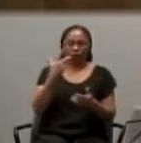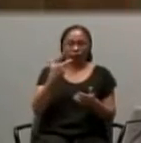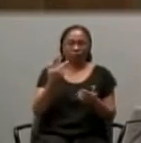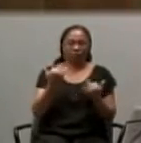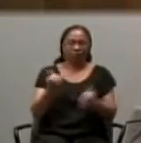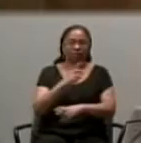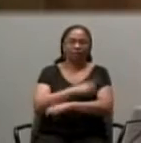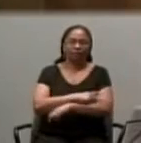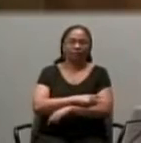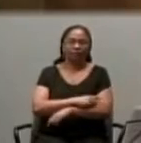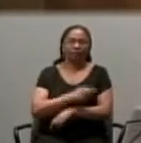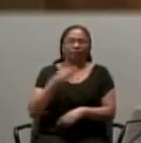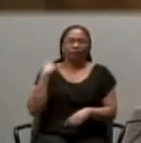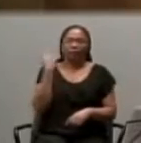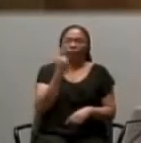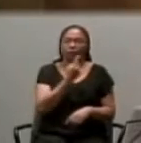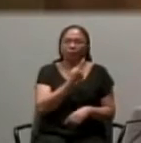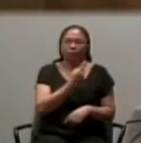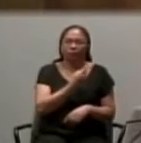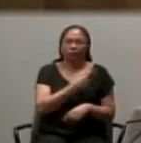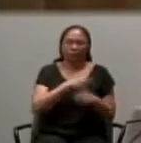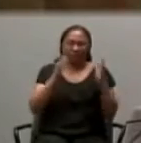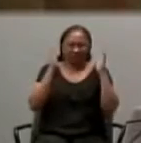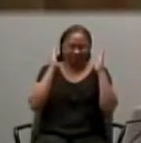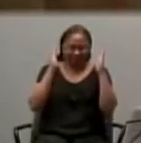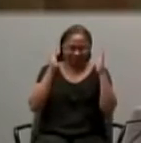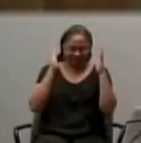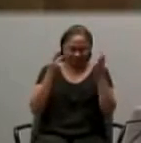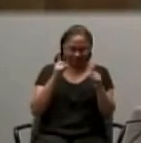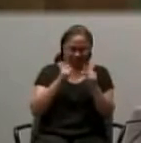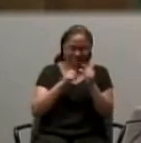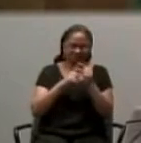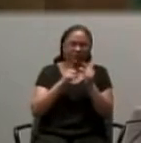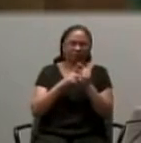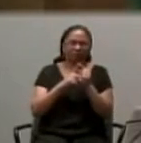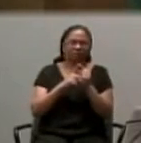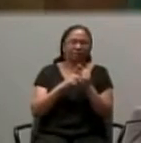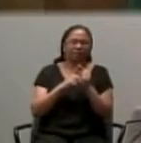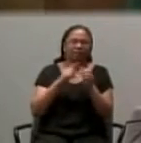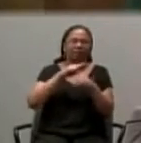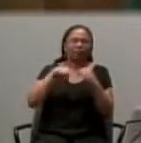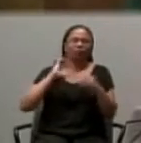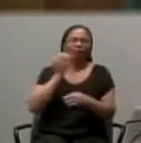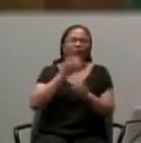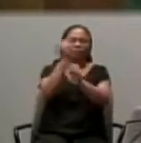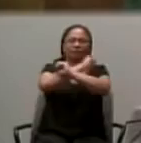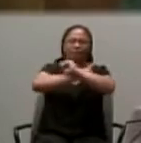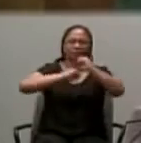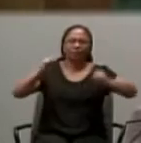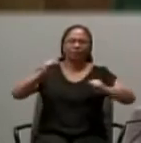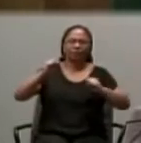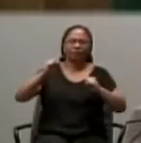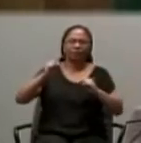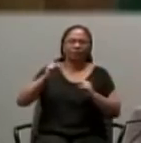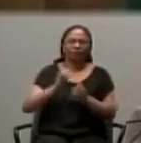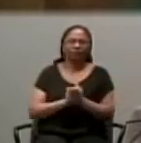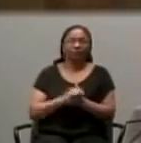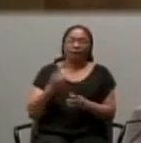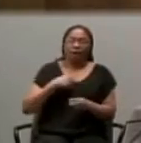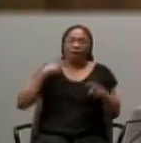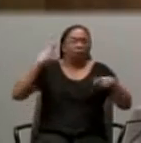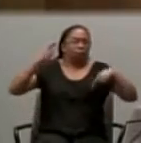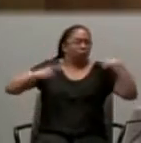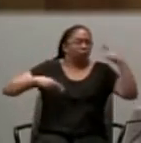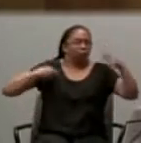listen to or put together in the church regarding our salvation. I rejoiced so much